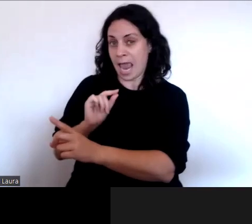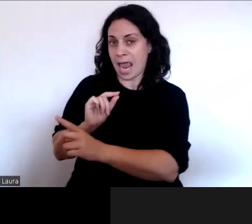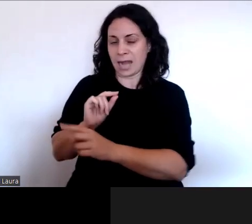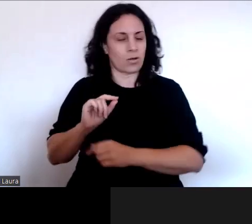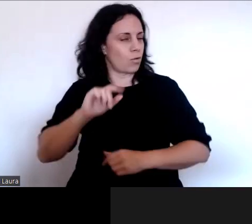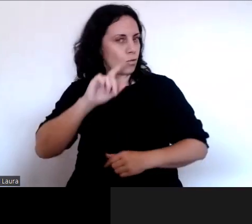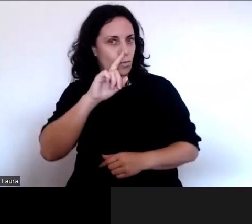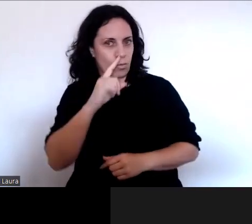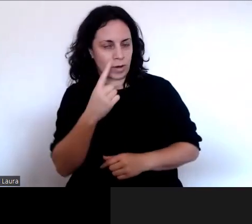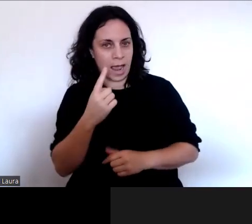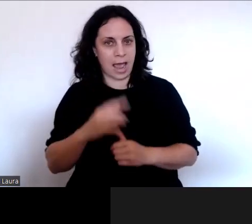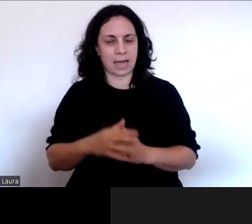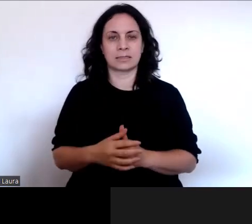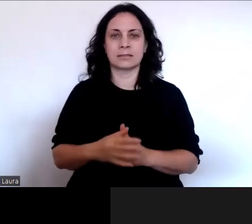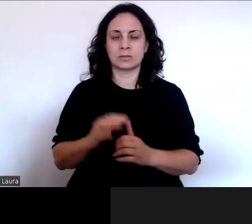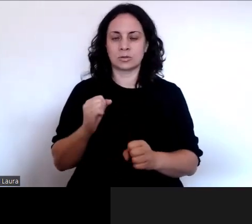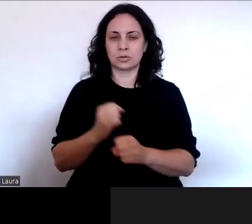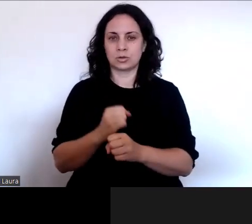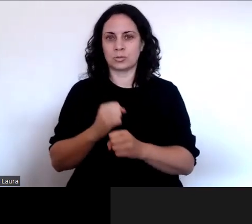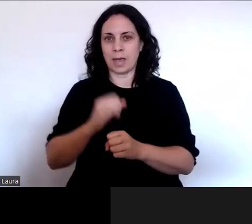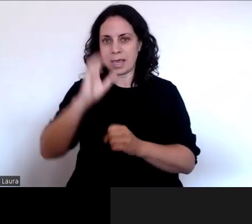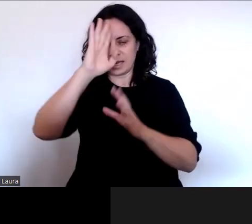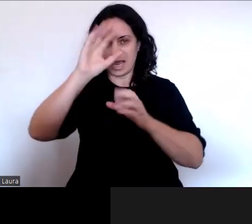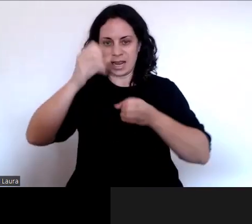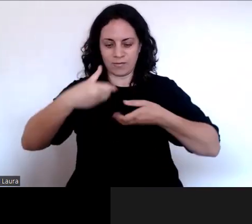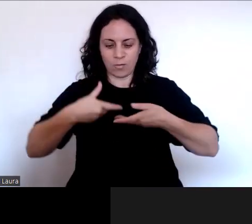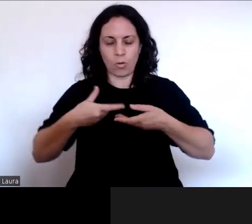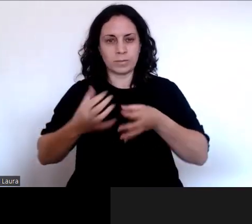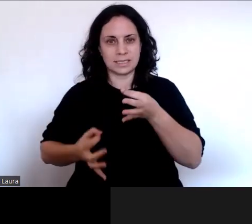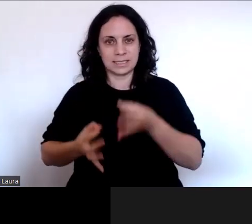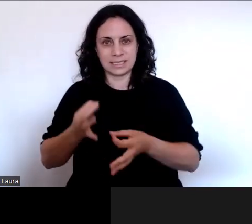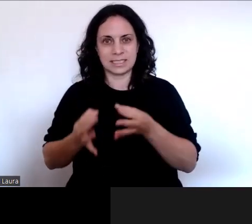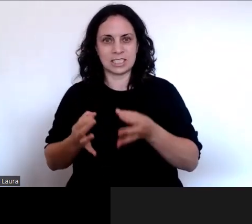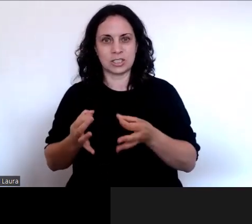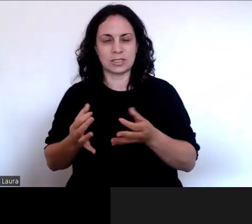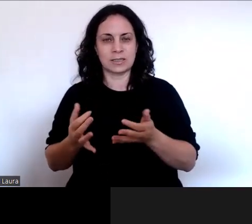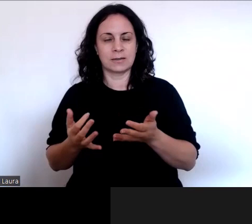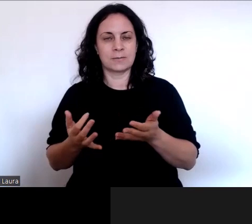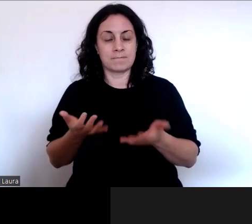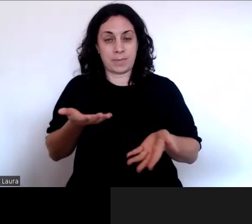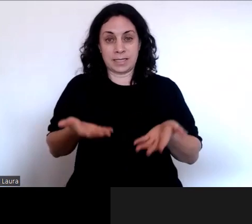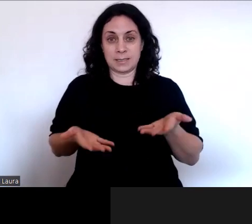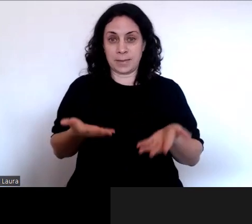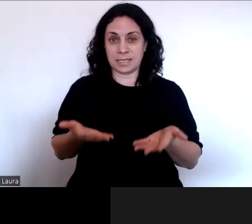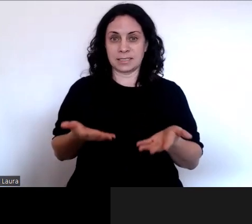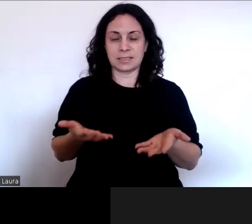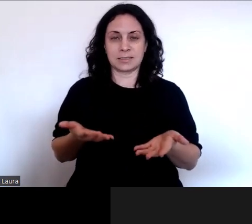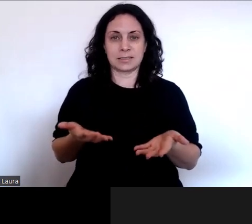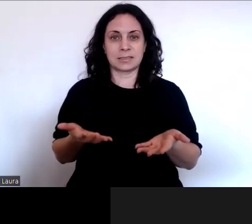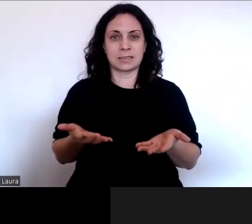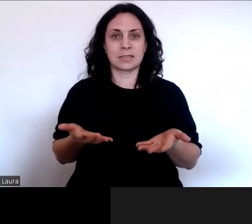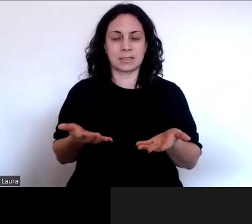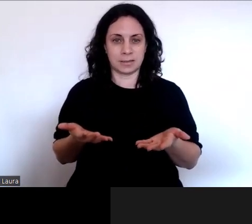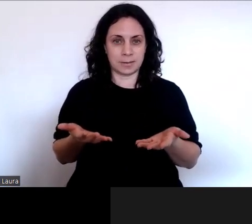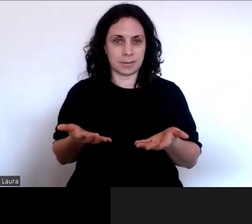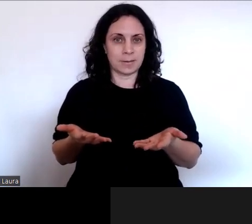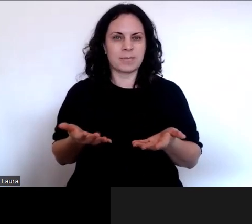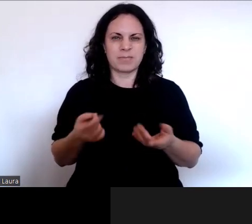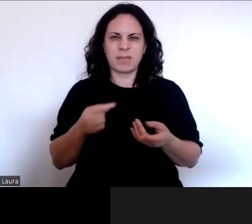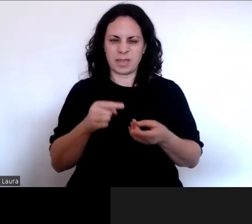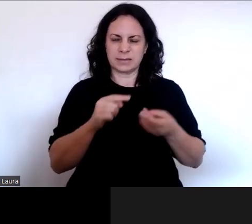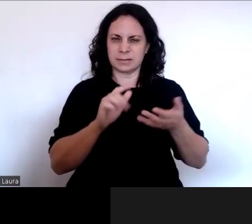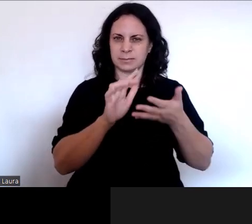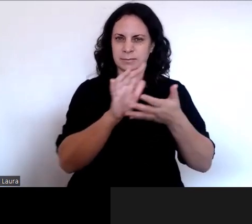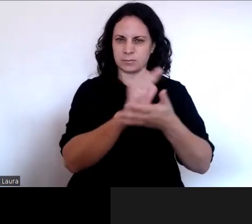capacity to make an informed decision can vary depending upon the decision. Is this level of nuance gray area and definition